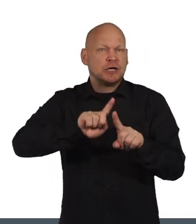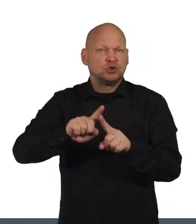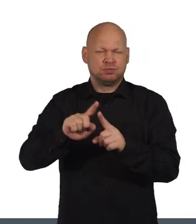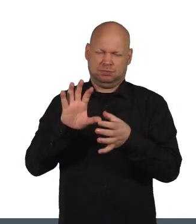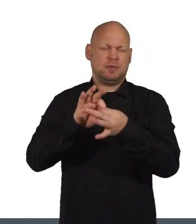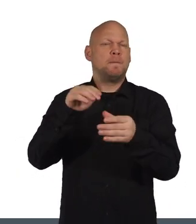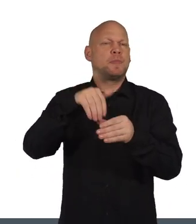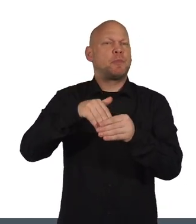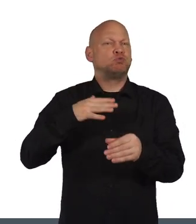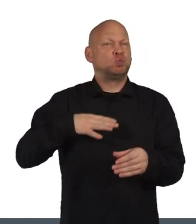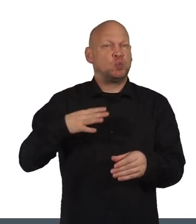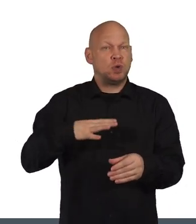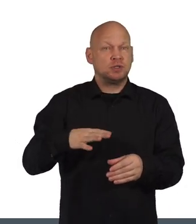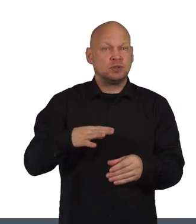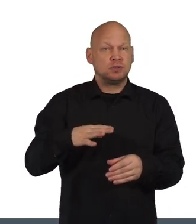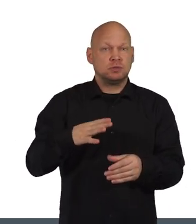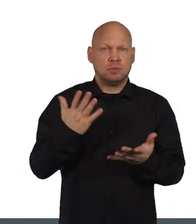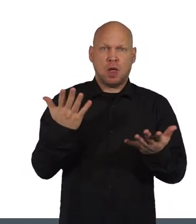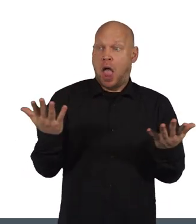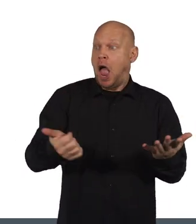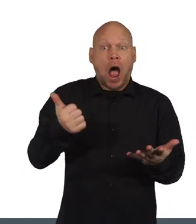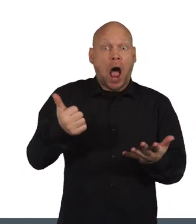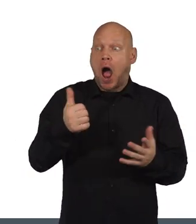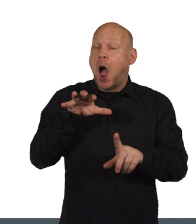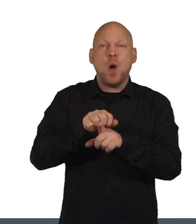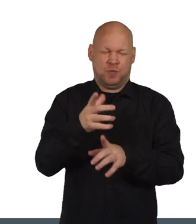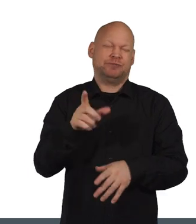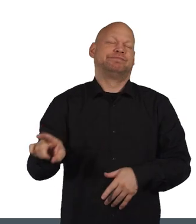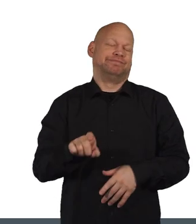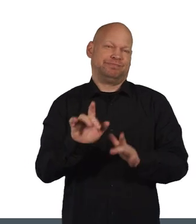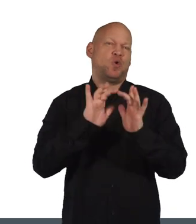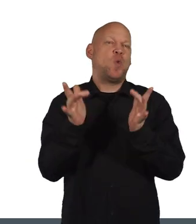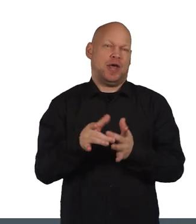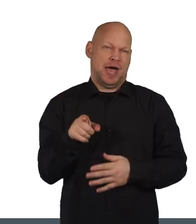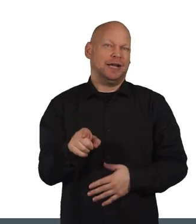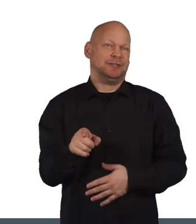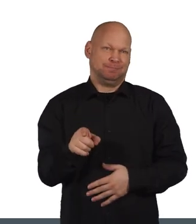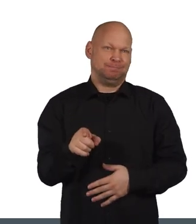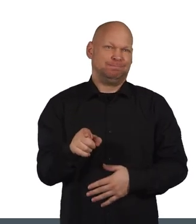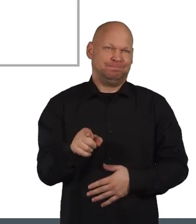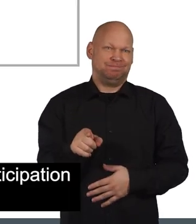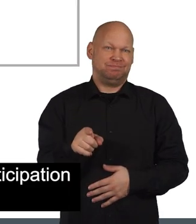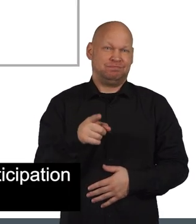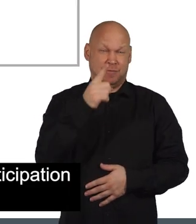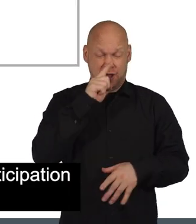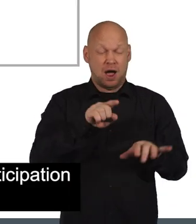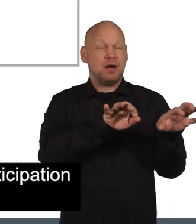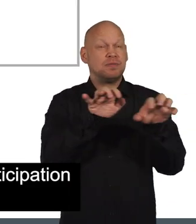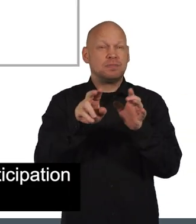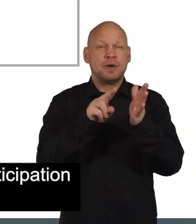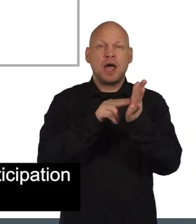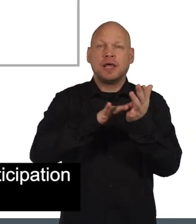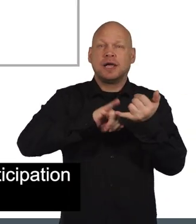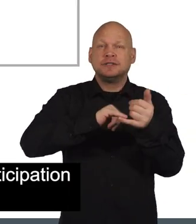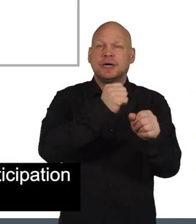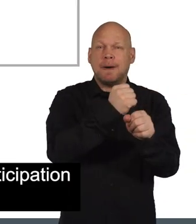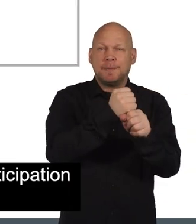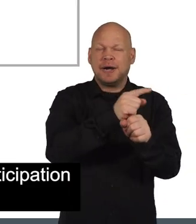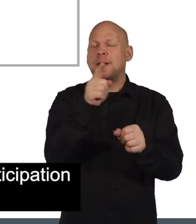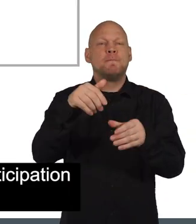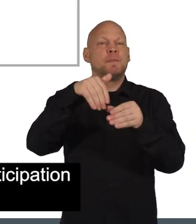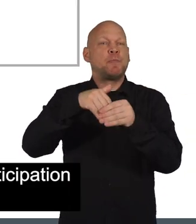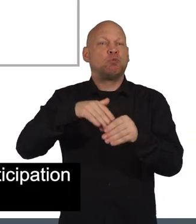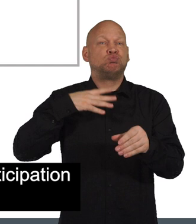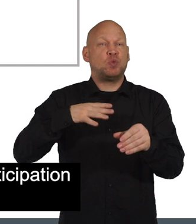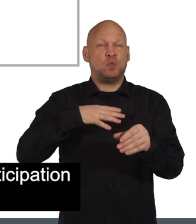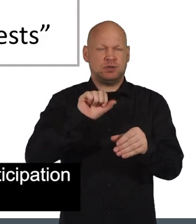on participation requests and one place to look for this is online. So you could either type NHS